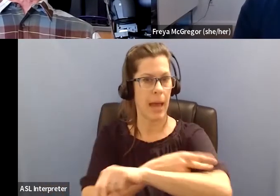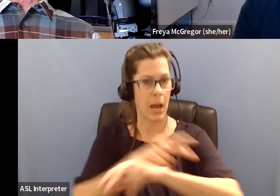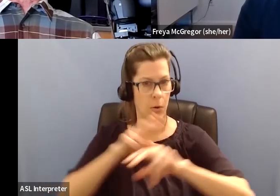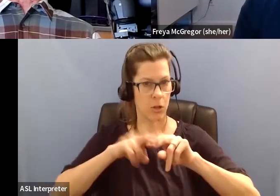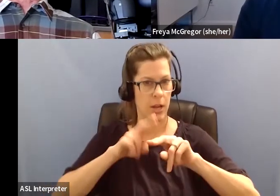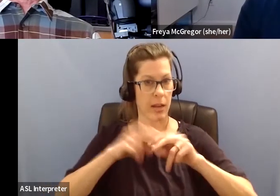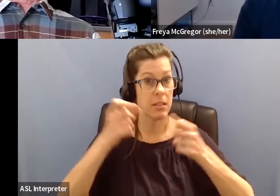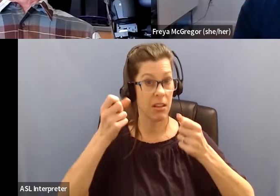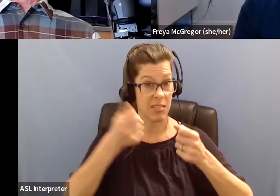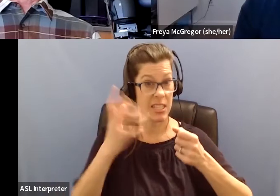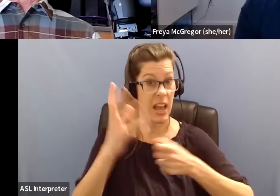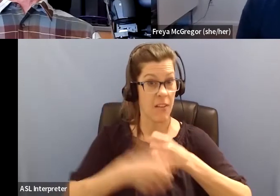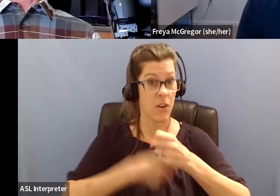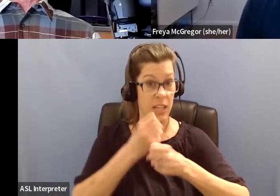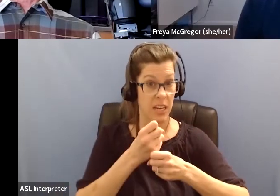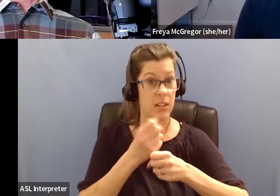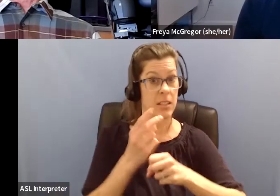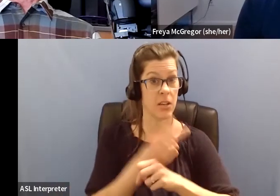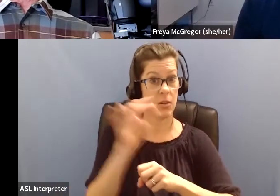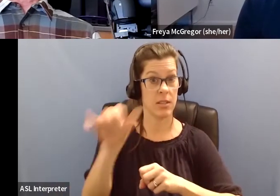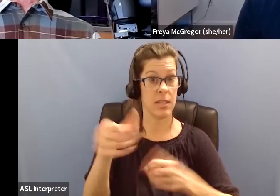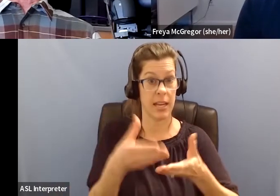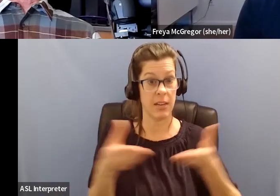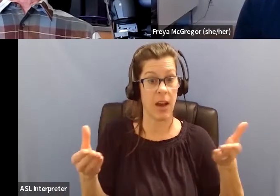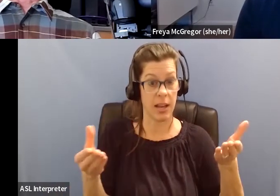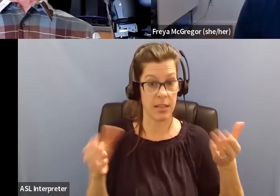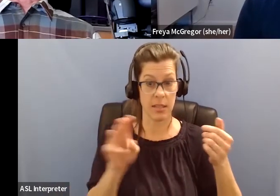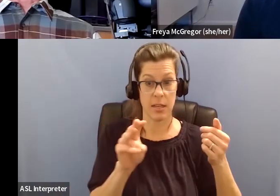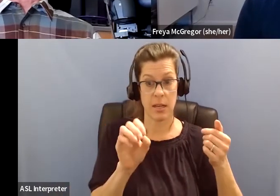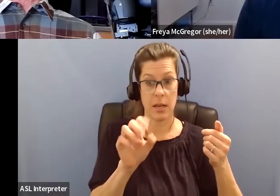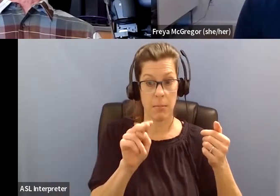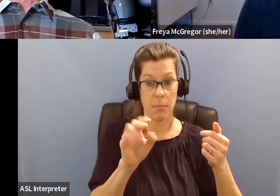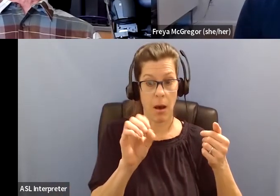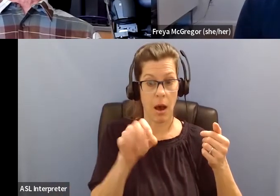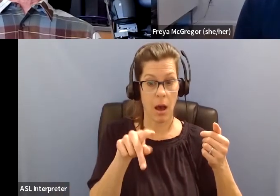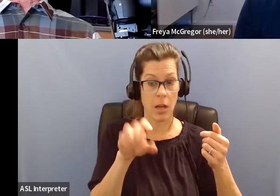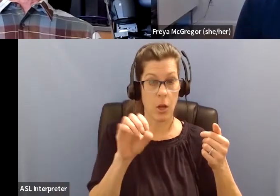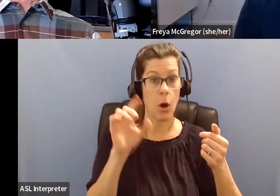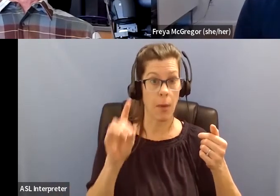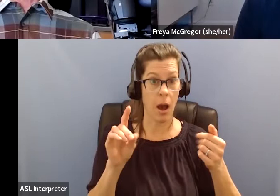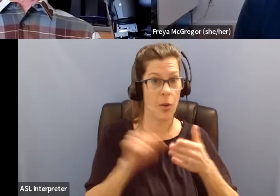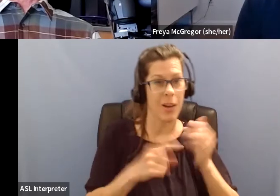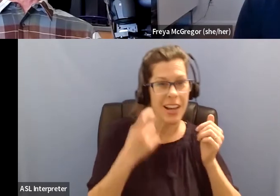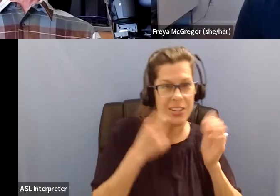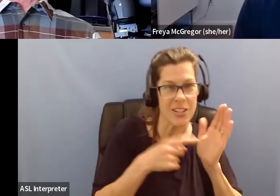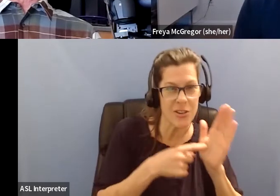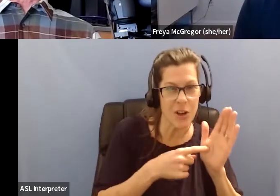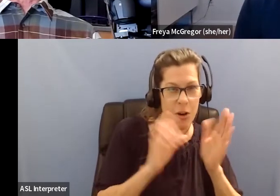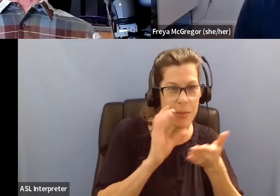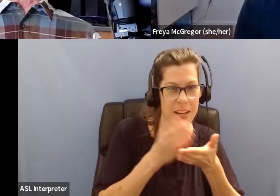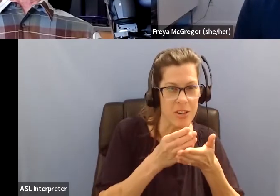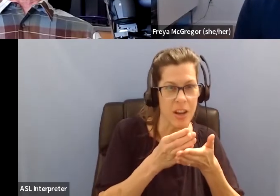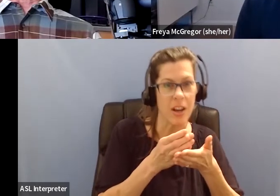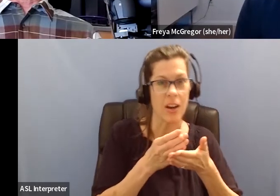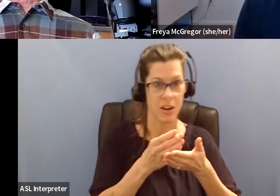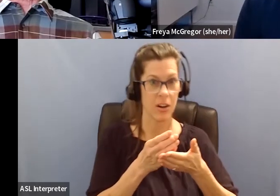quite a while with the monopod, the exact one we just showed, from the power